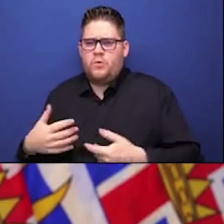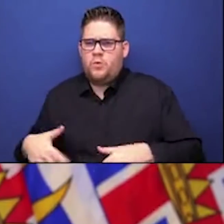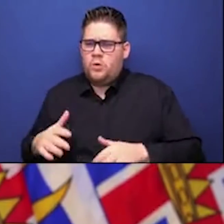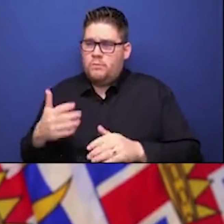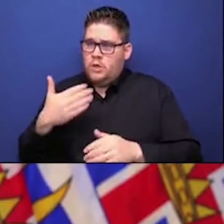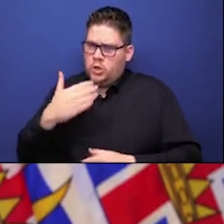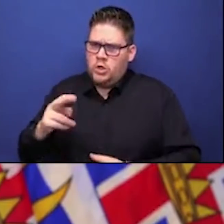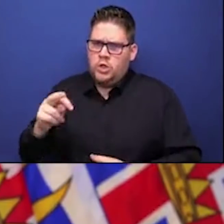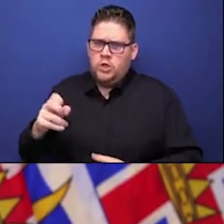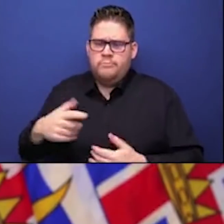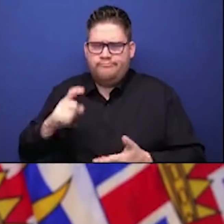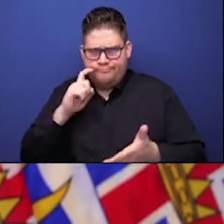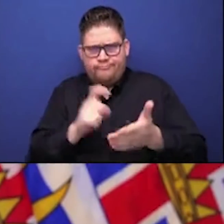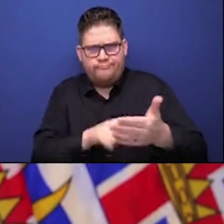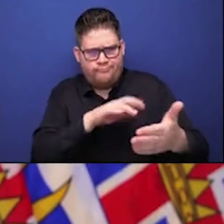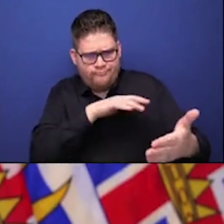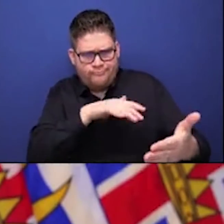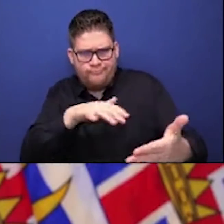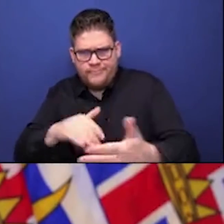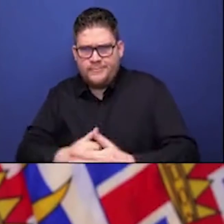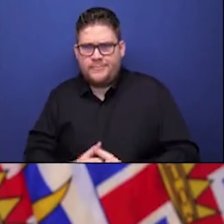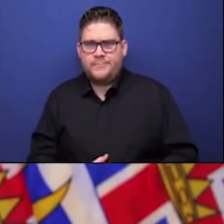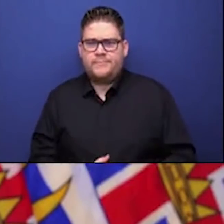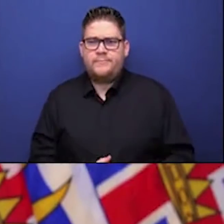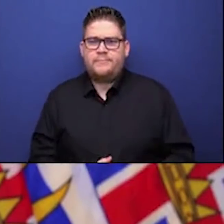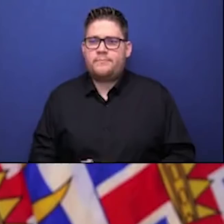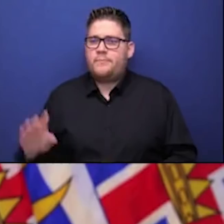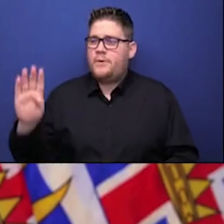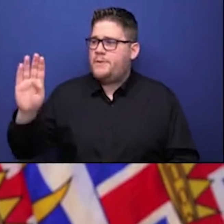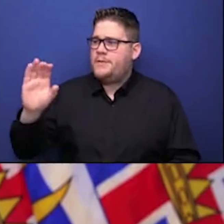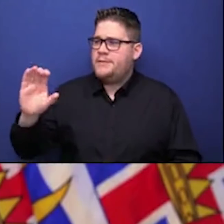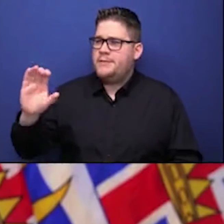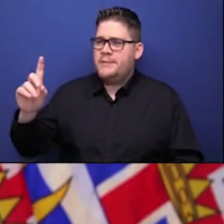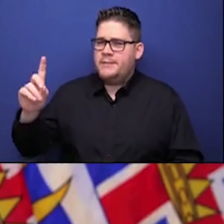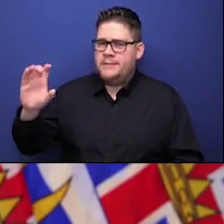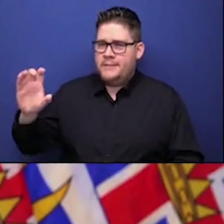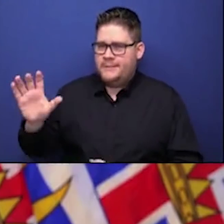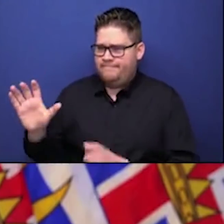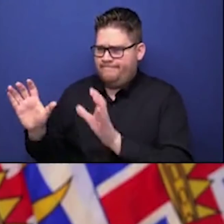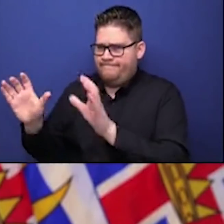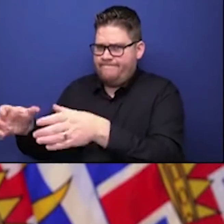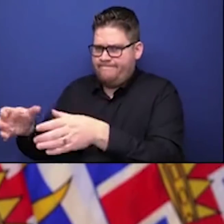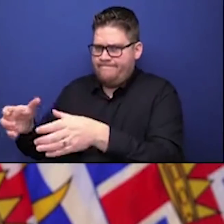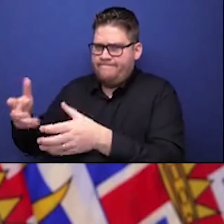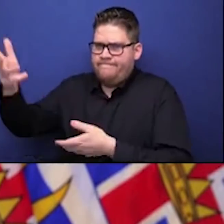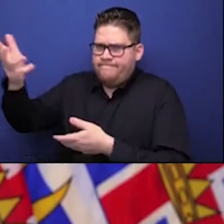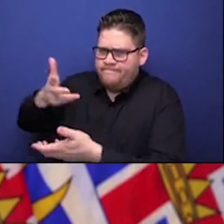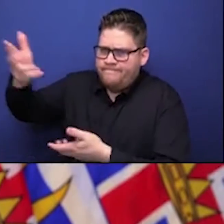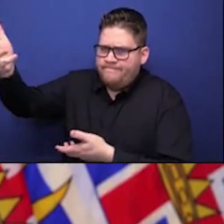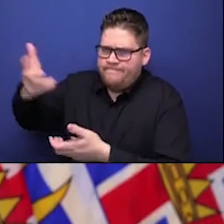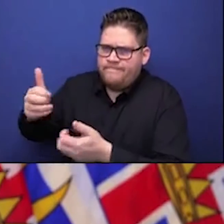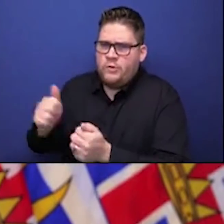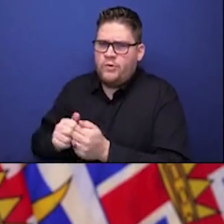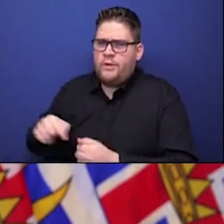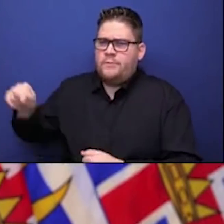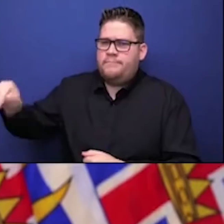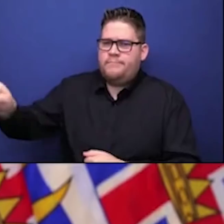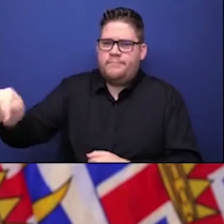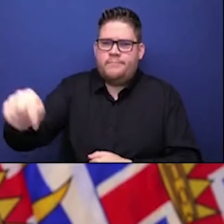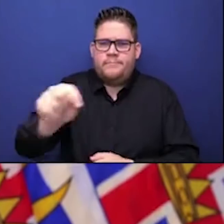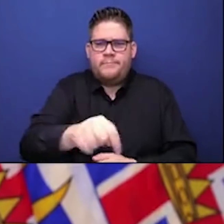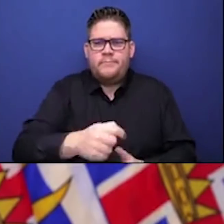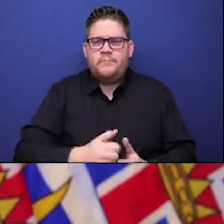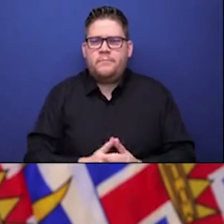has been exchanging data with our colleagues across the country and similar data coming out of Quebec as well as the UK